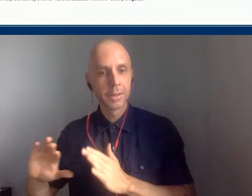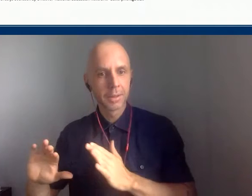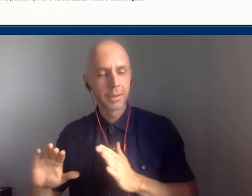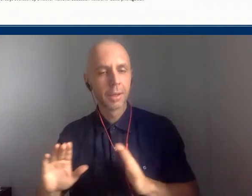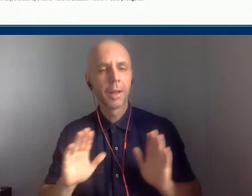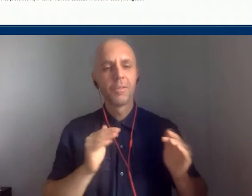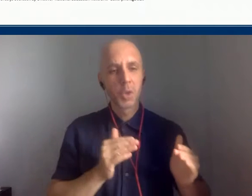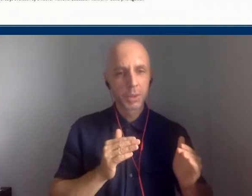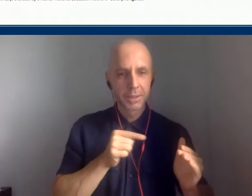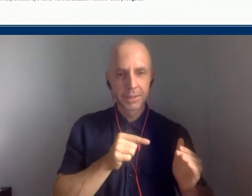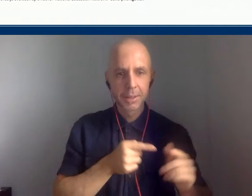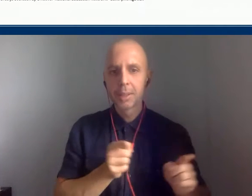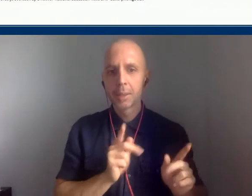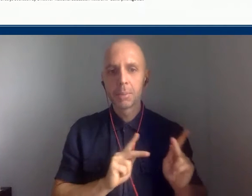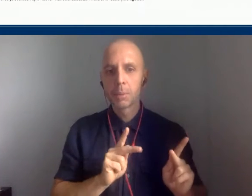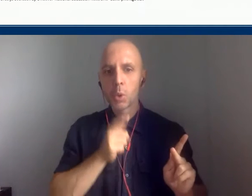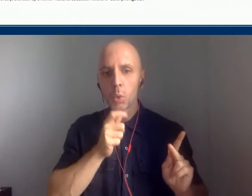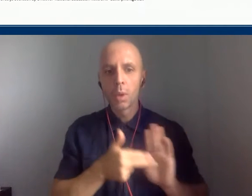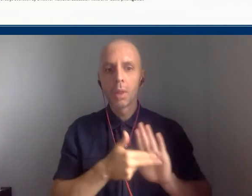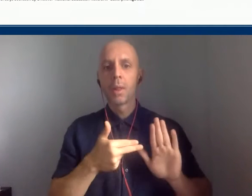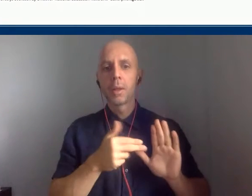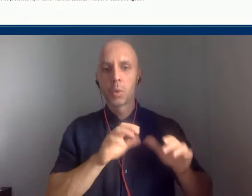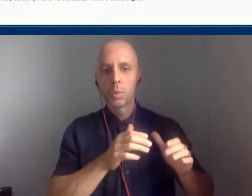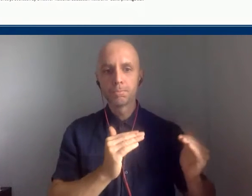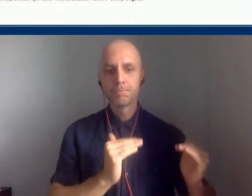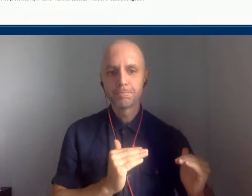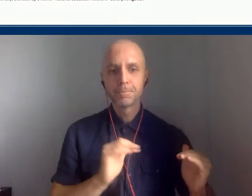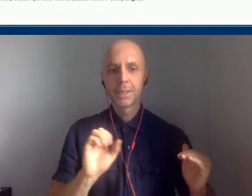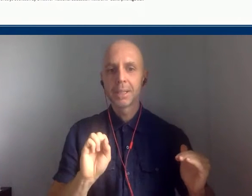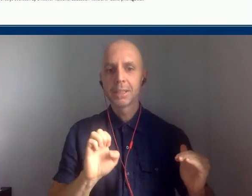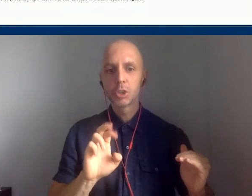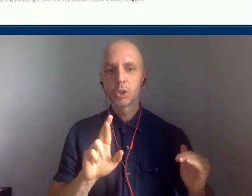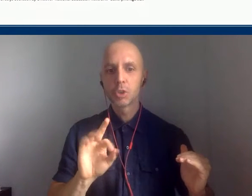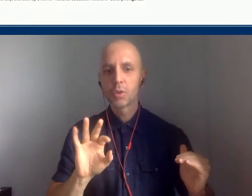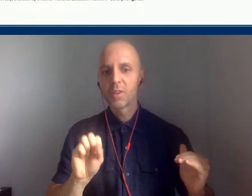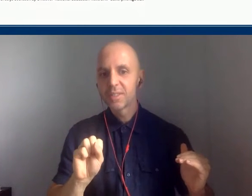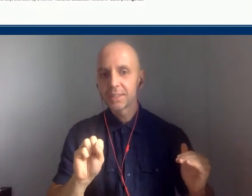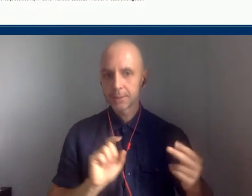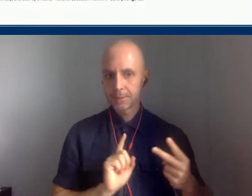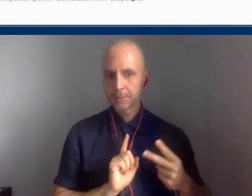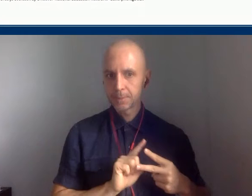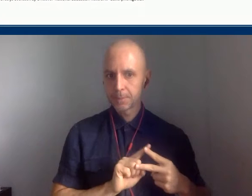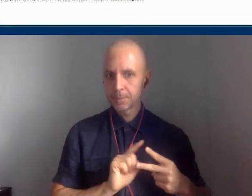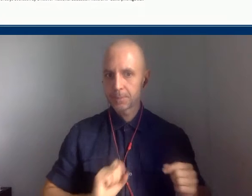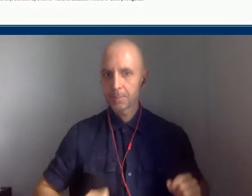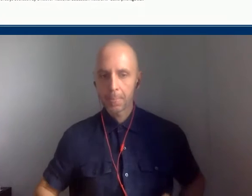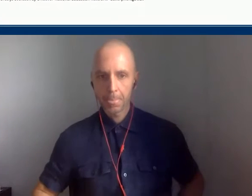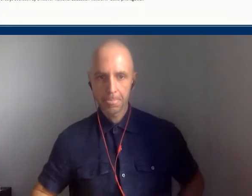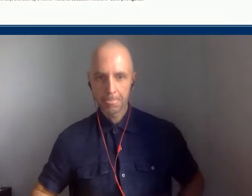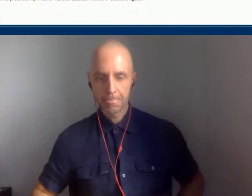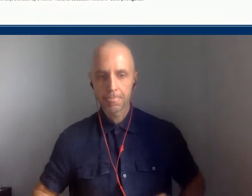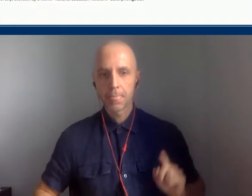serfs? What was their life like? And how could a historian know? If we already